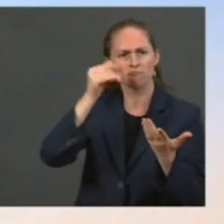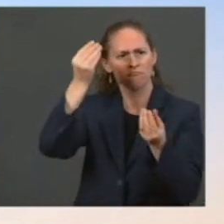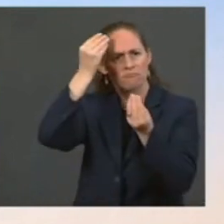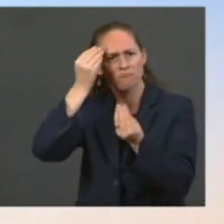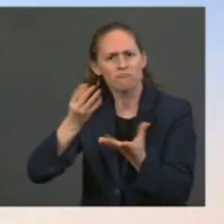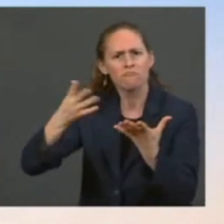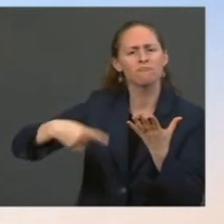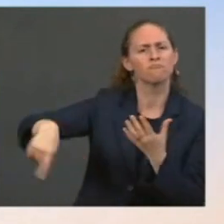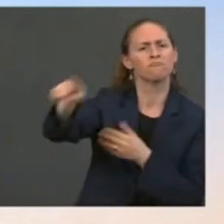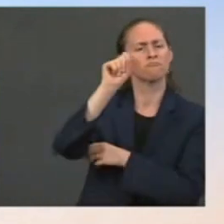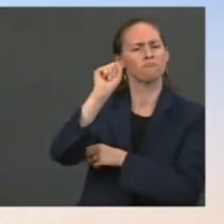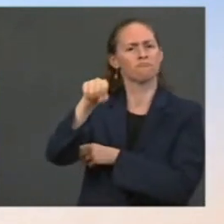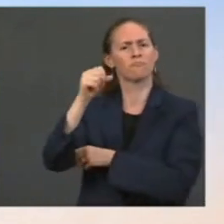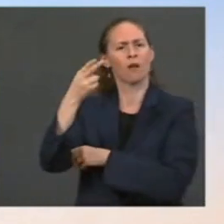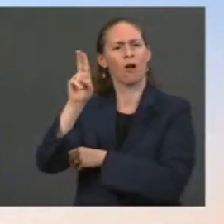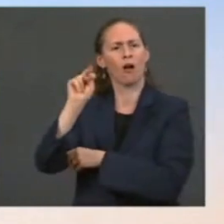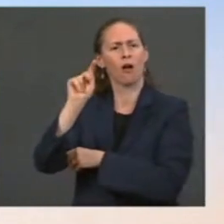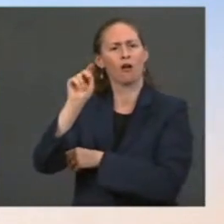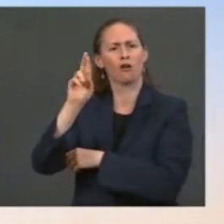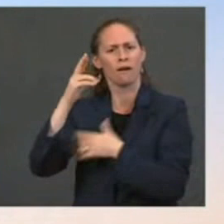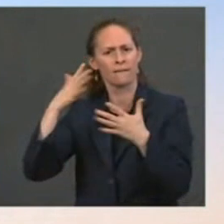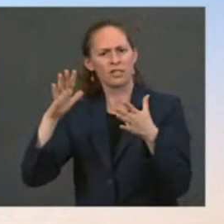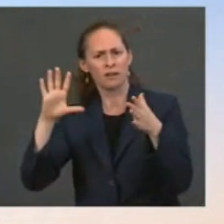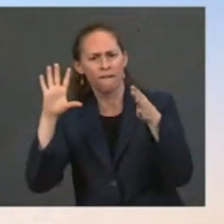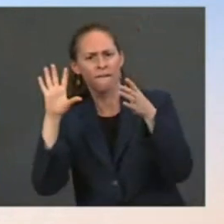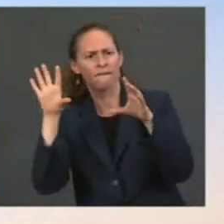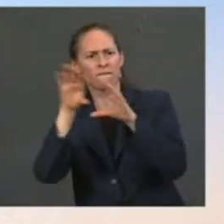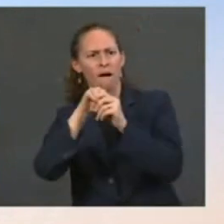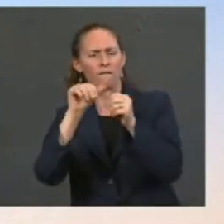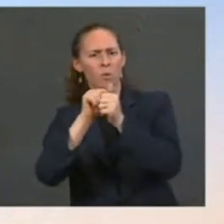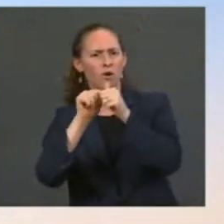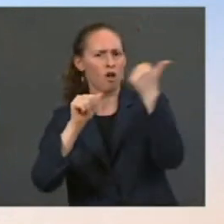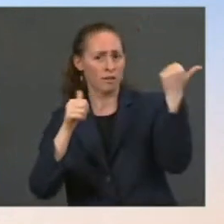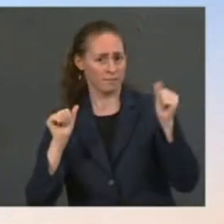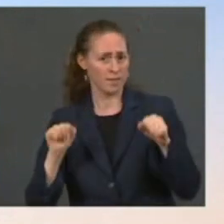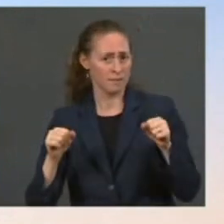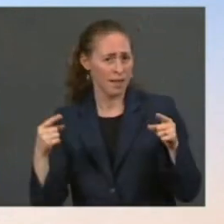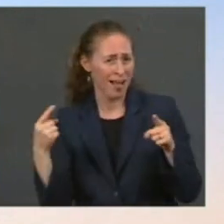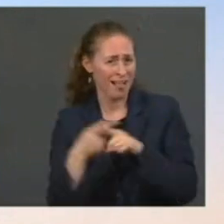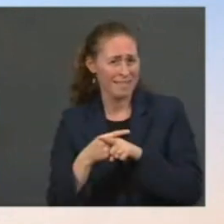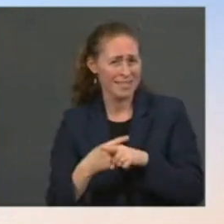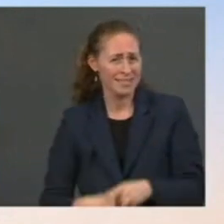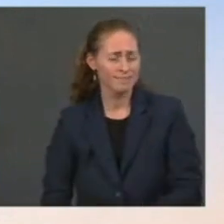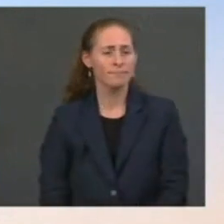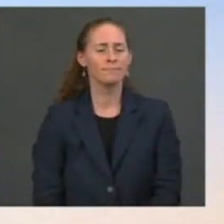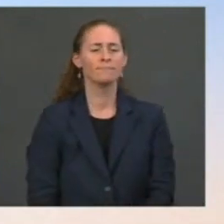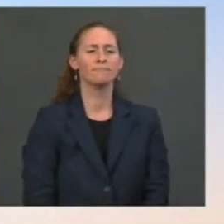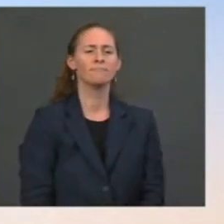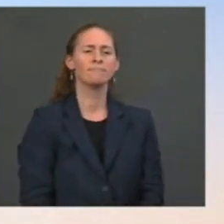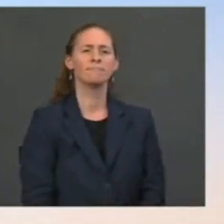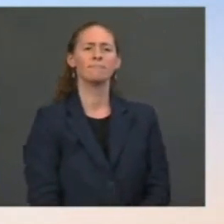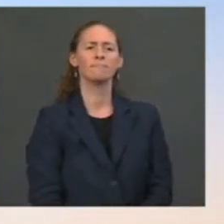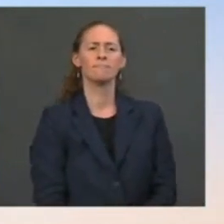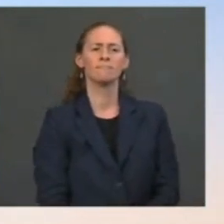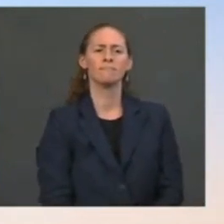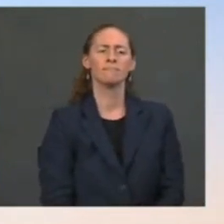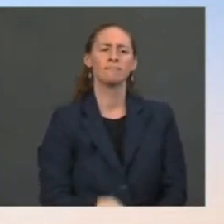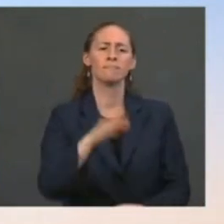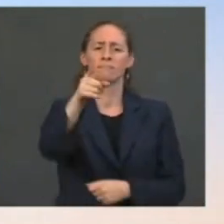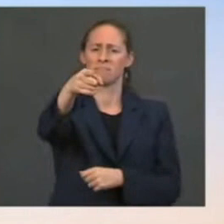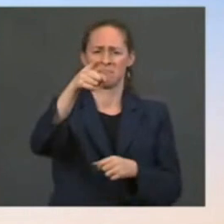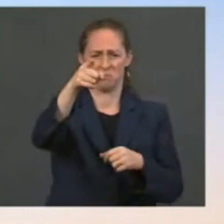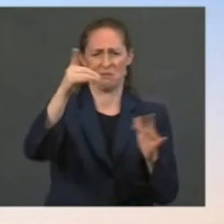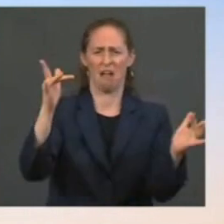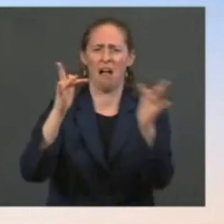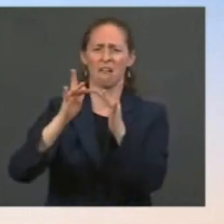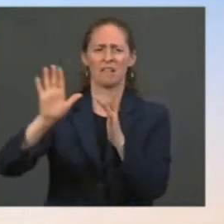himself of that? Well, again, I conveyed to you, and then I think I'm going to have to move on, that you should talk to his representatives. There's no reason